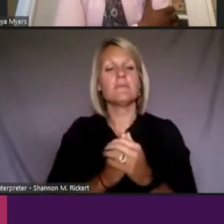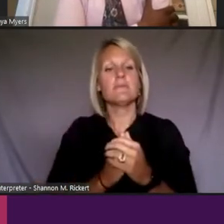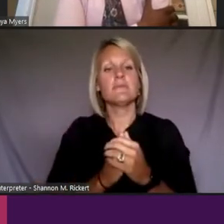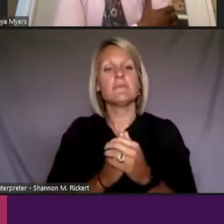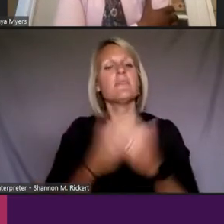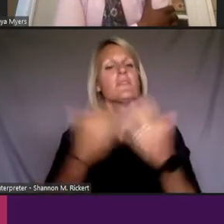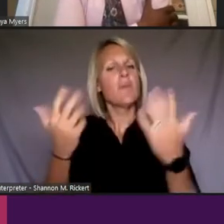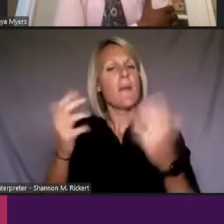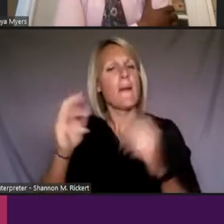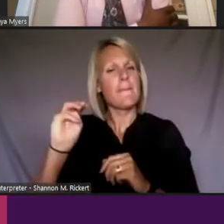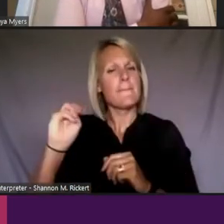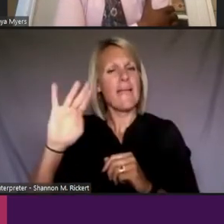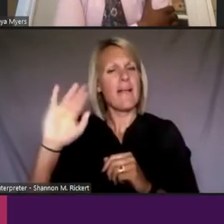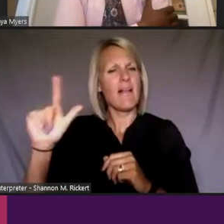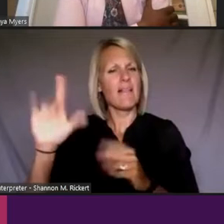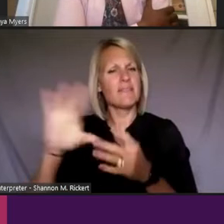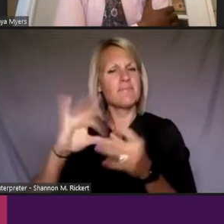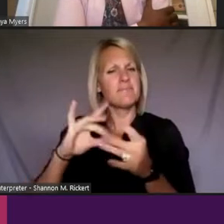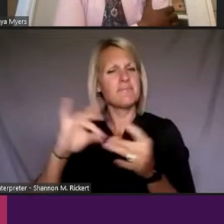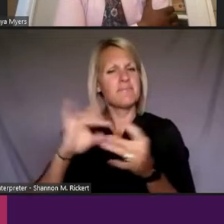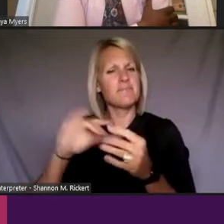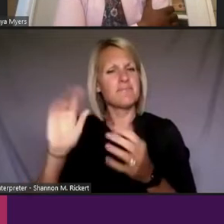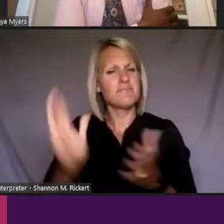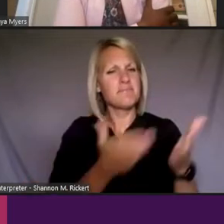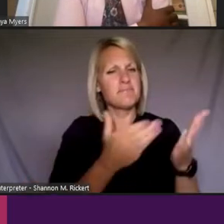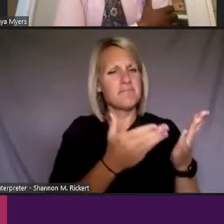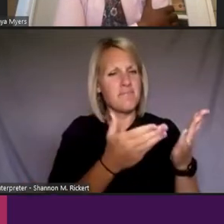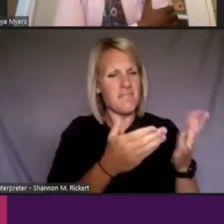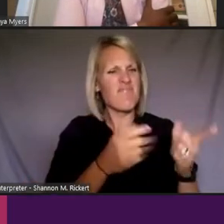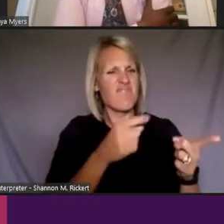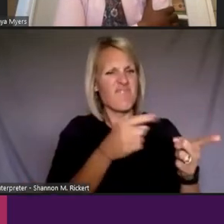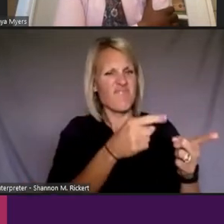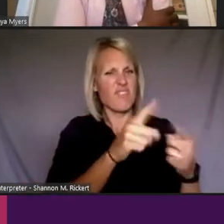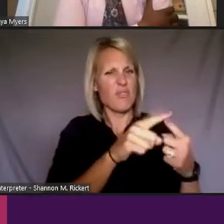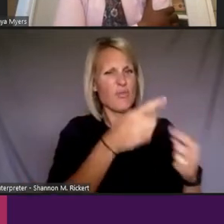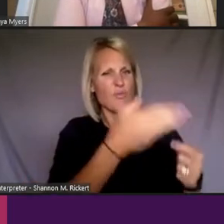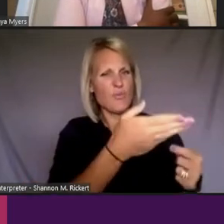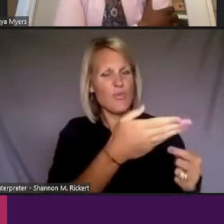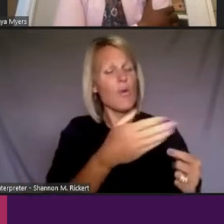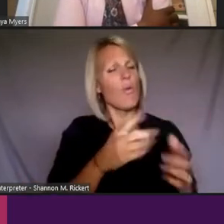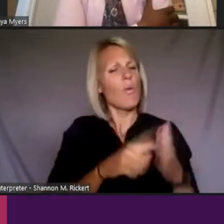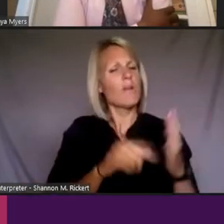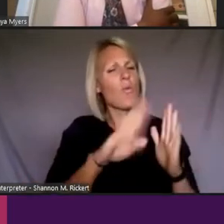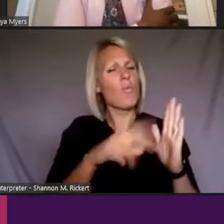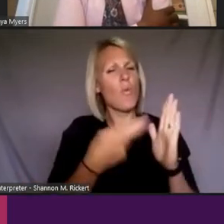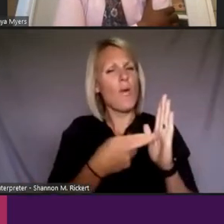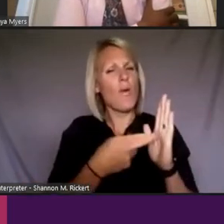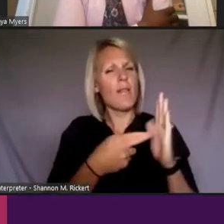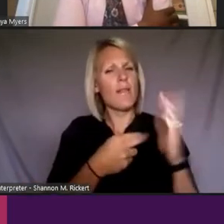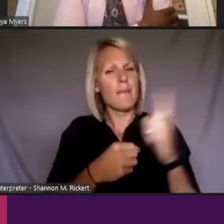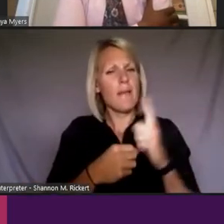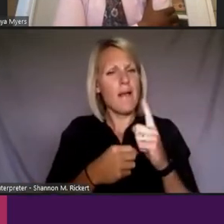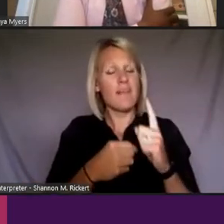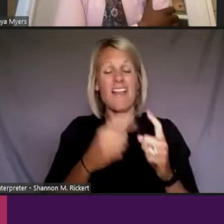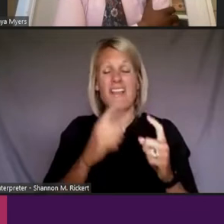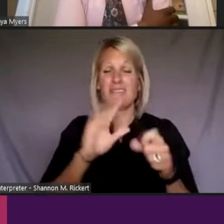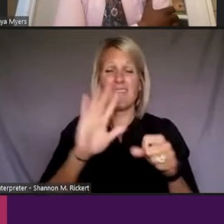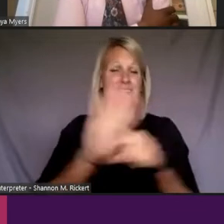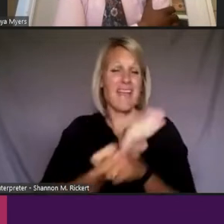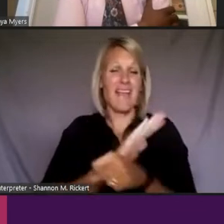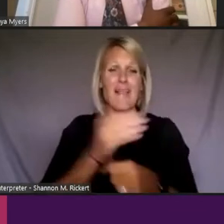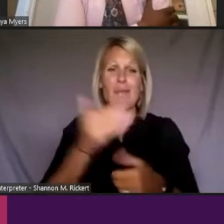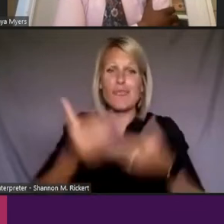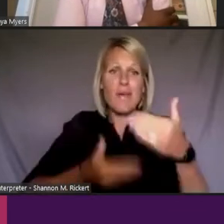what was your role in coming on, I mean, this is huge, just to frame it again, there is an entire progressive prosecutor